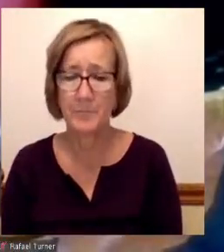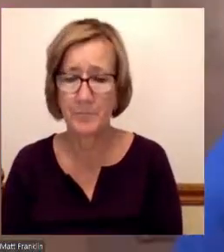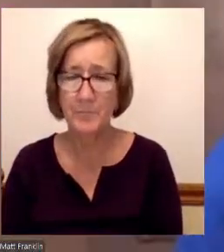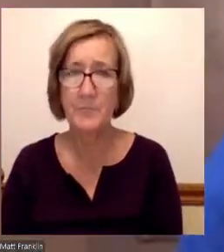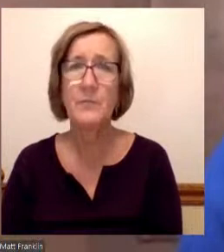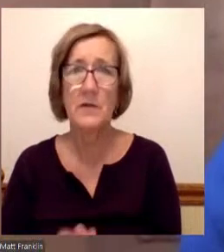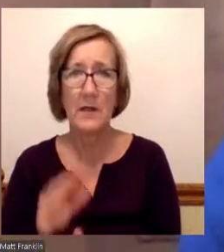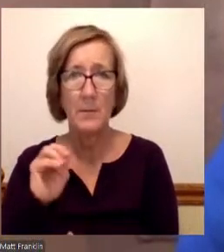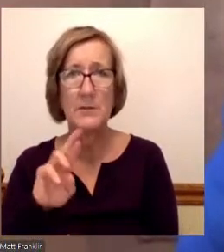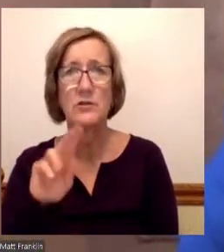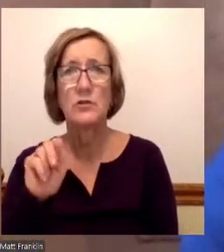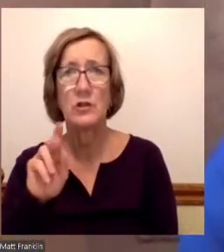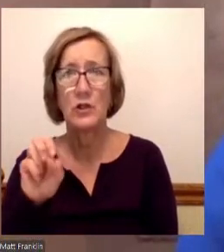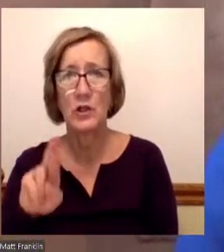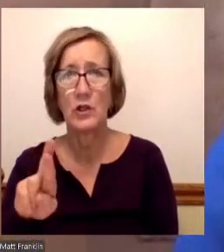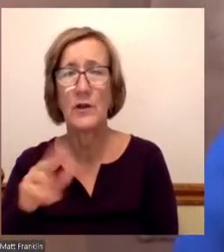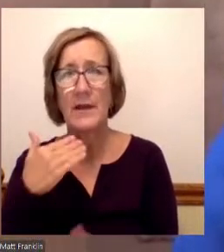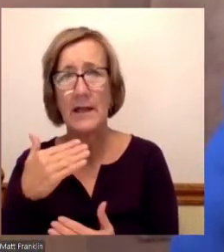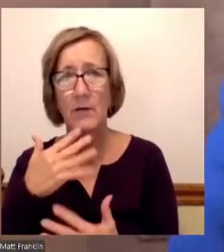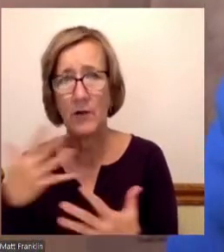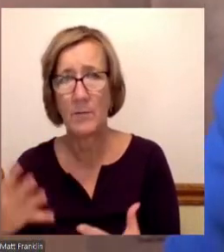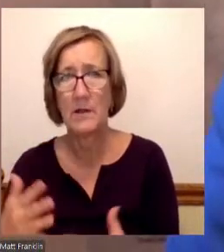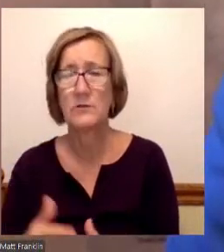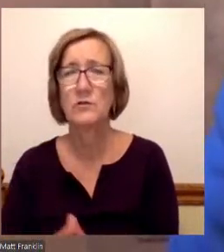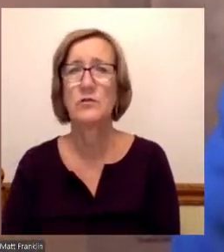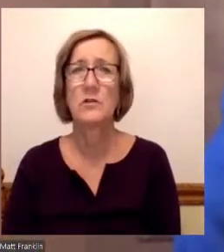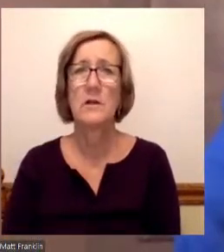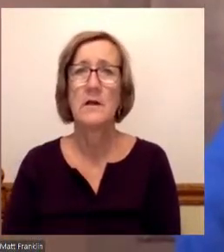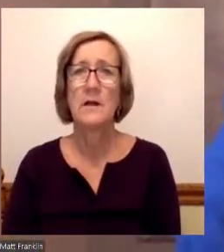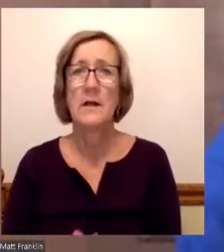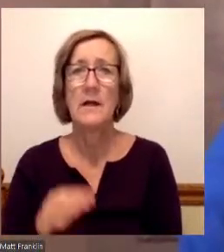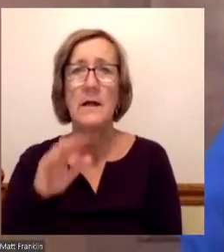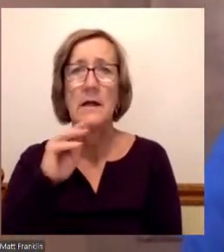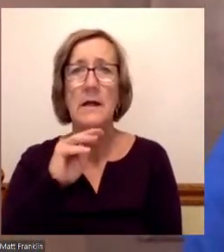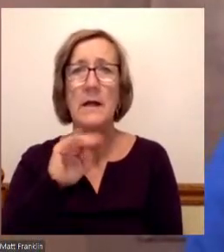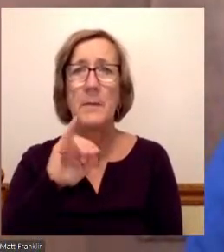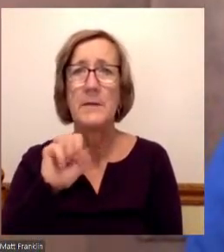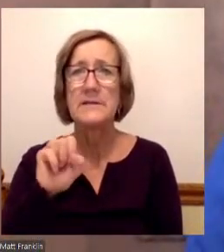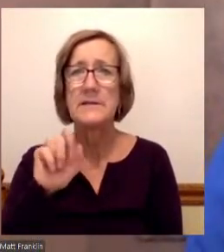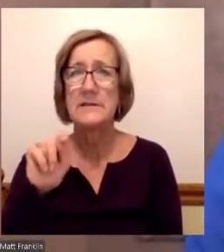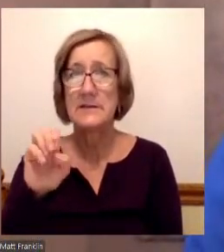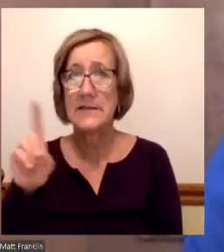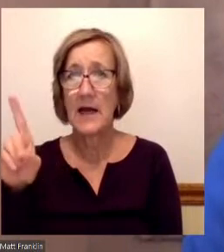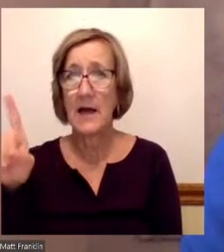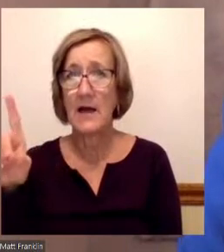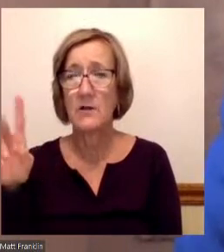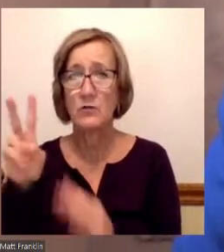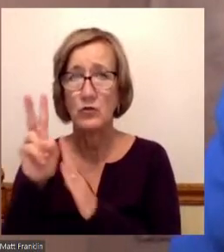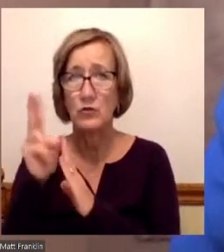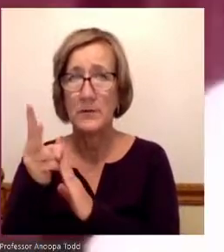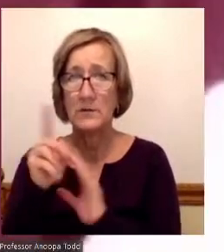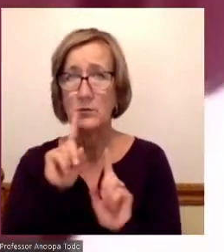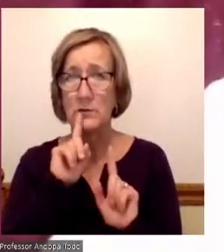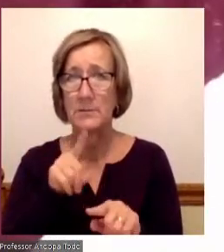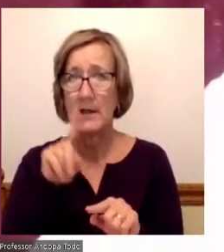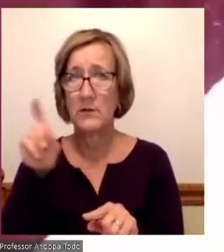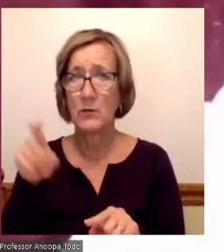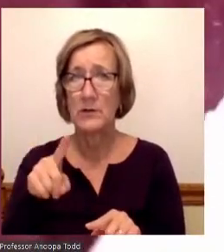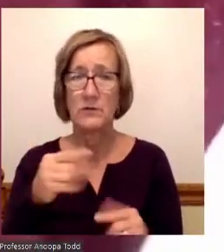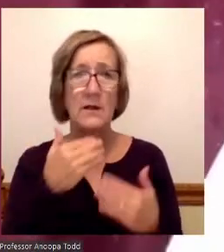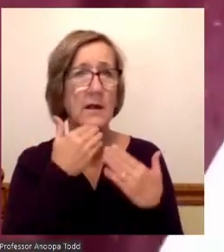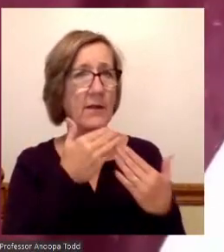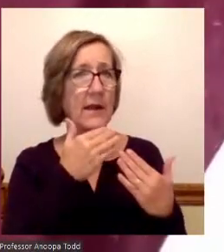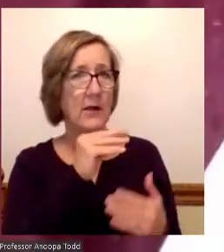Mr. Turner, thank you very much. Ms. Todd, you have two minutes to respond to the question. Thank you,